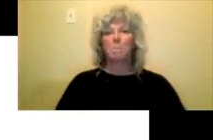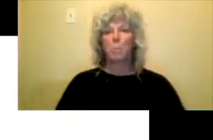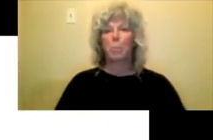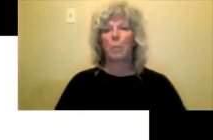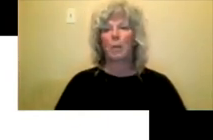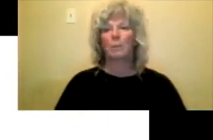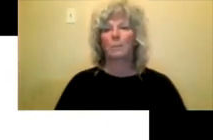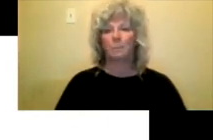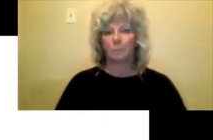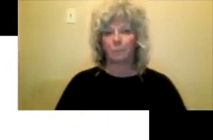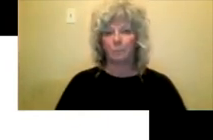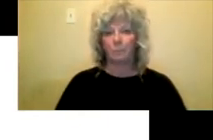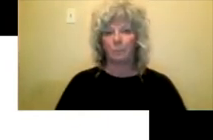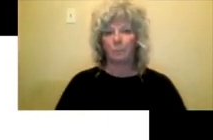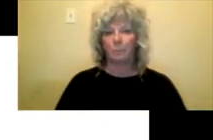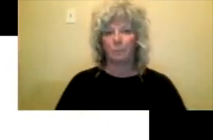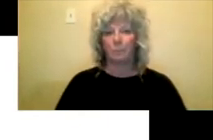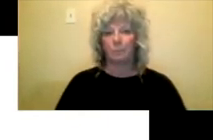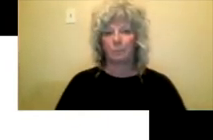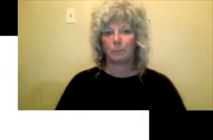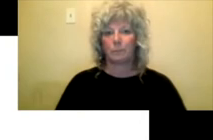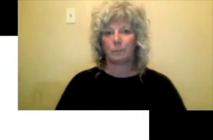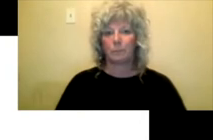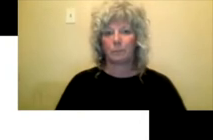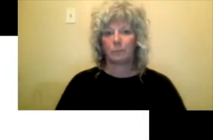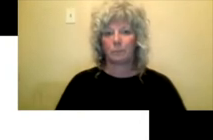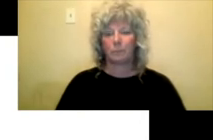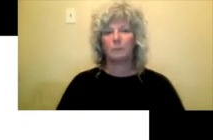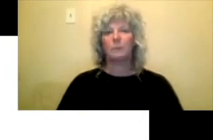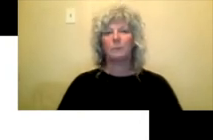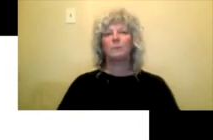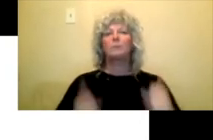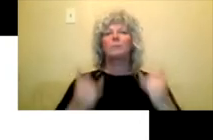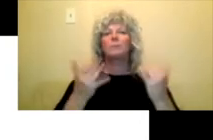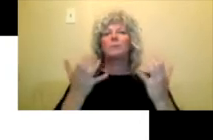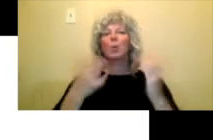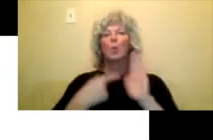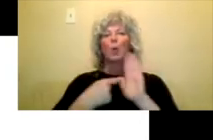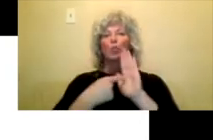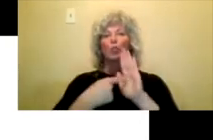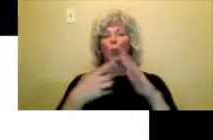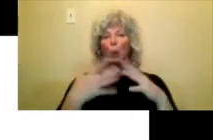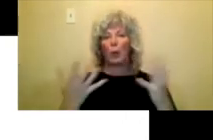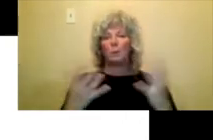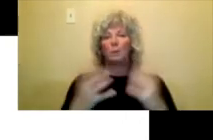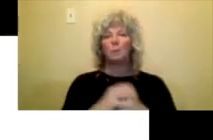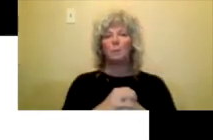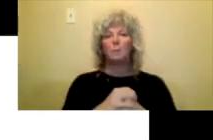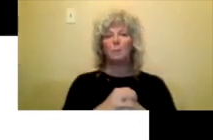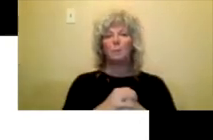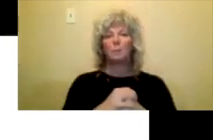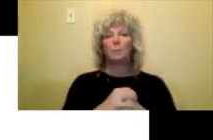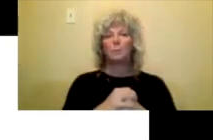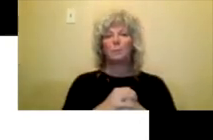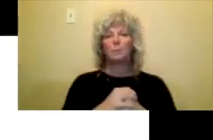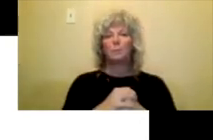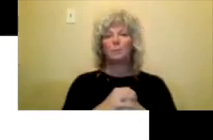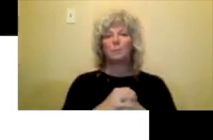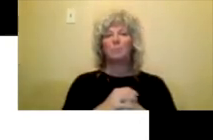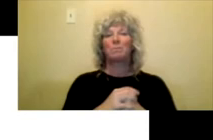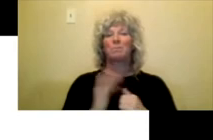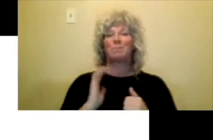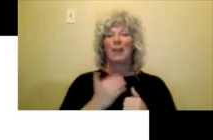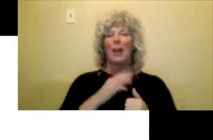So I just kind of wanted to go in to show you how, you know, link to our website